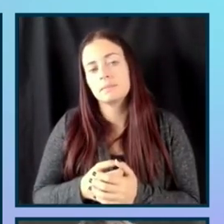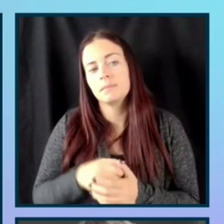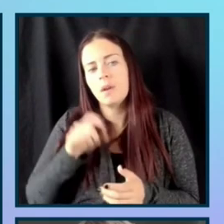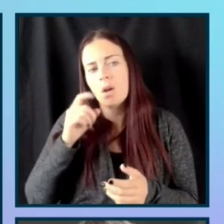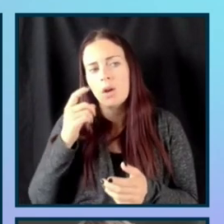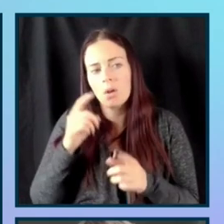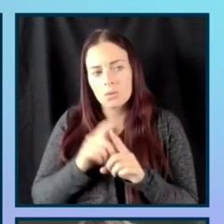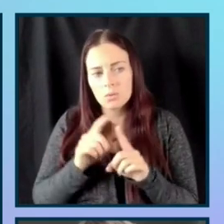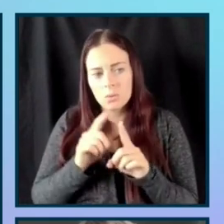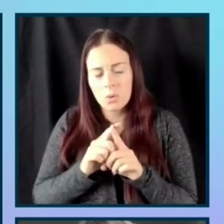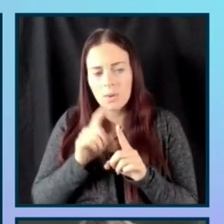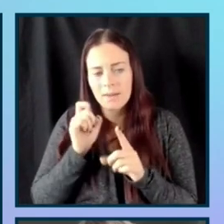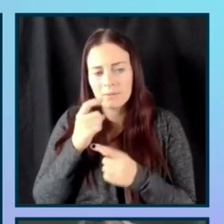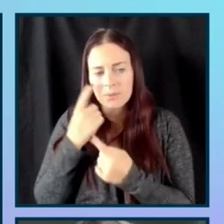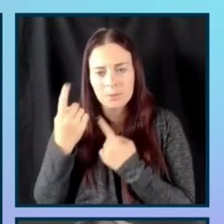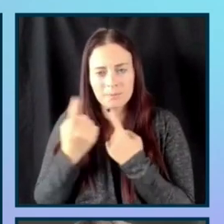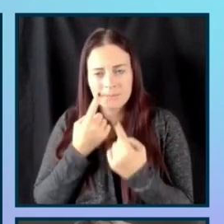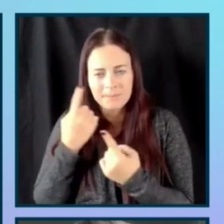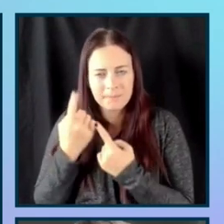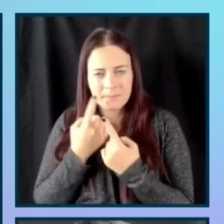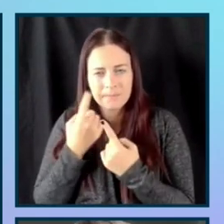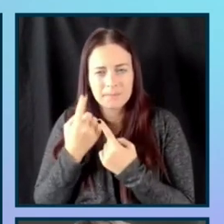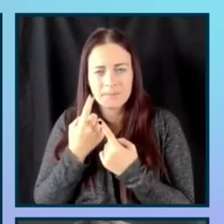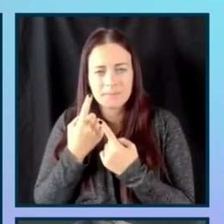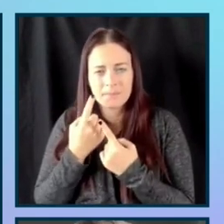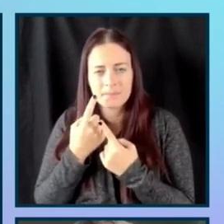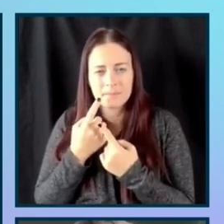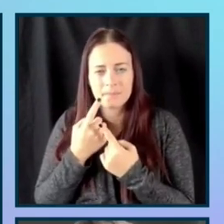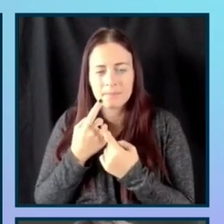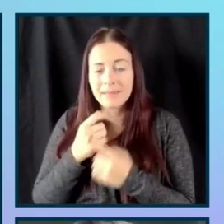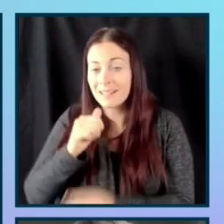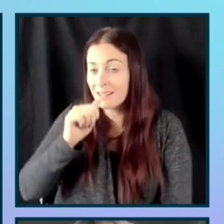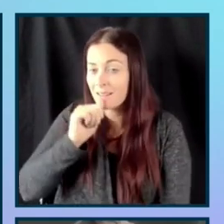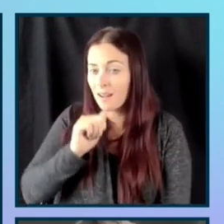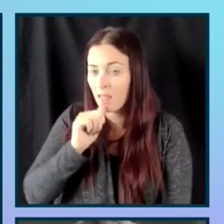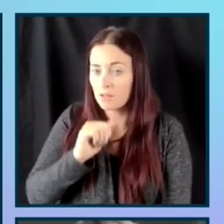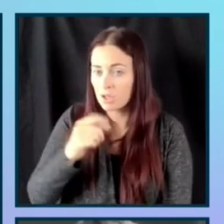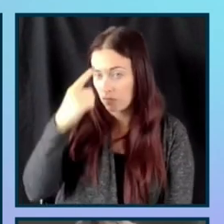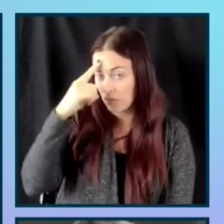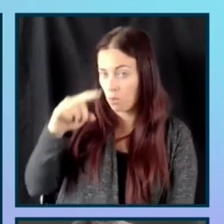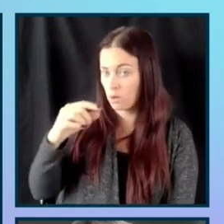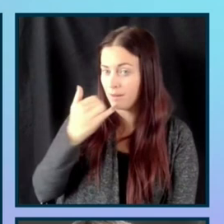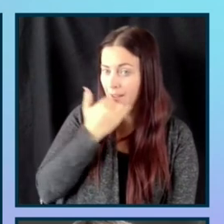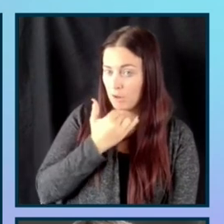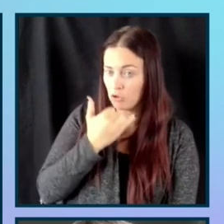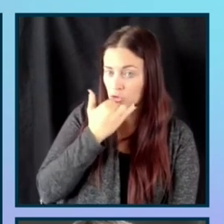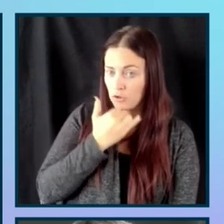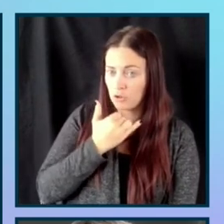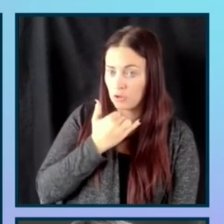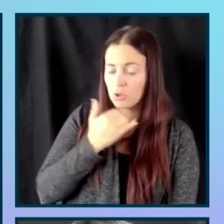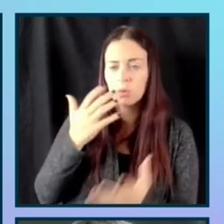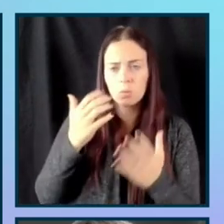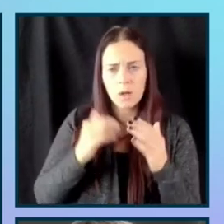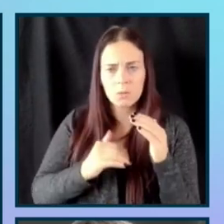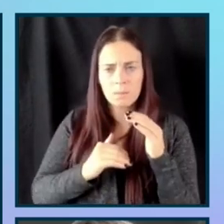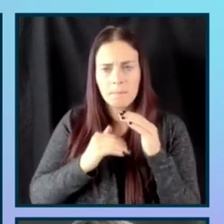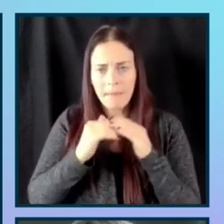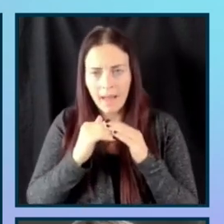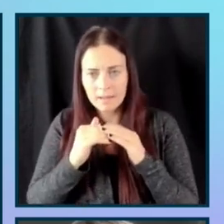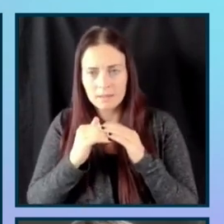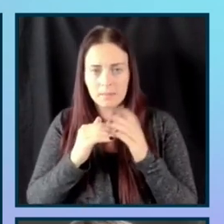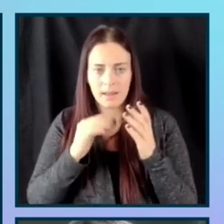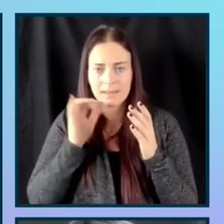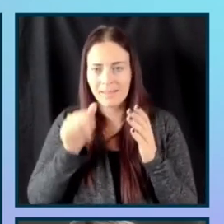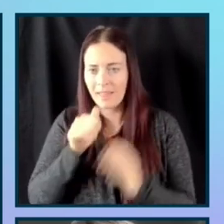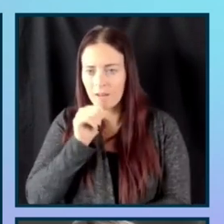um, account like, uh, the tolerance for error. So you want to maximize tolerance for error, making sure